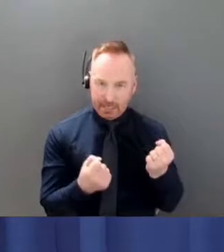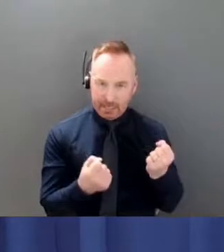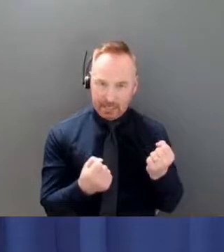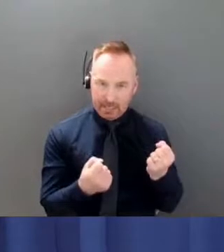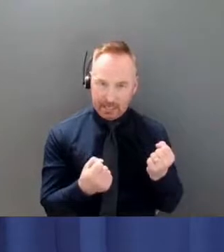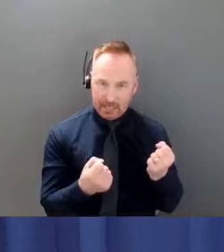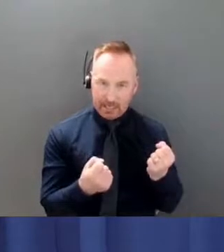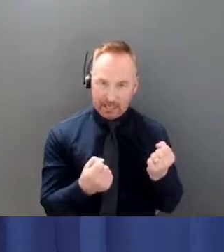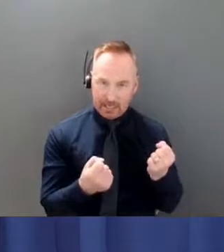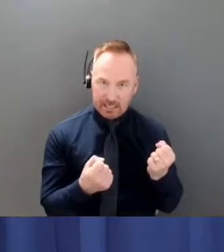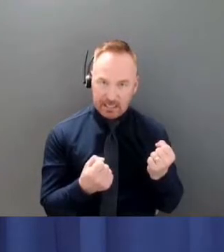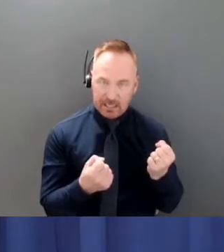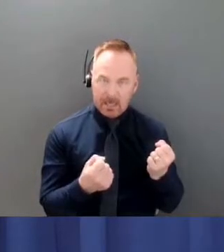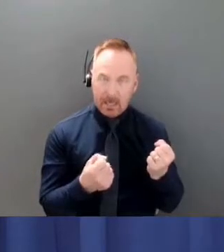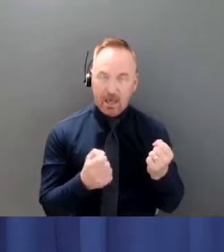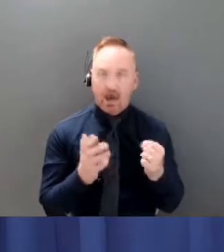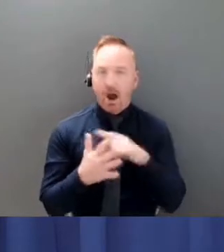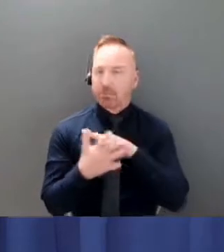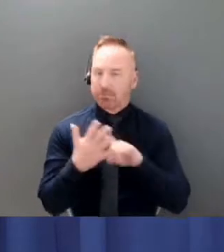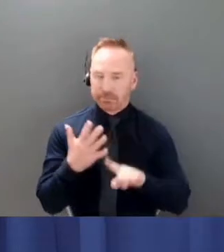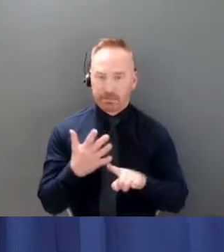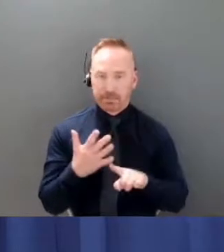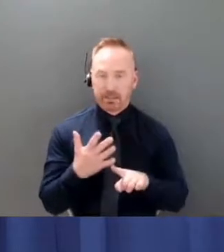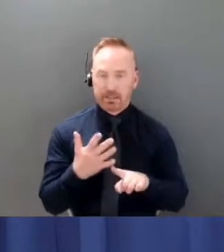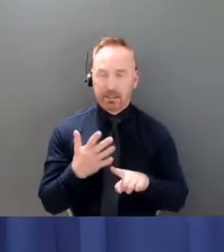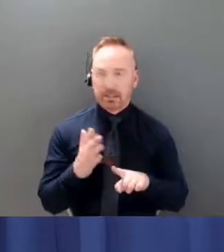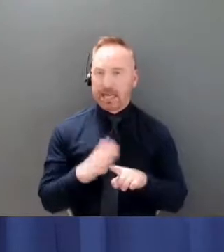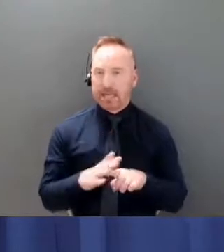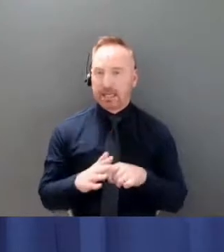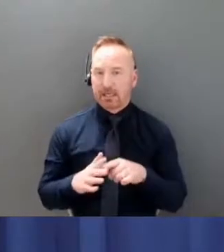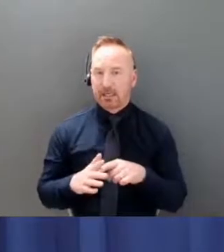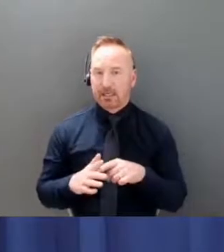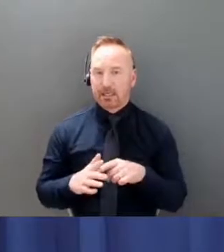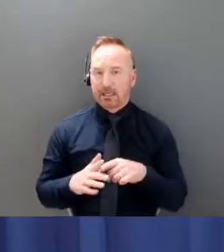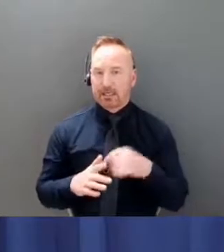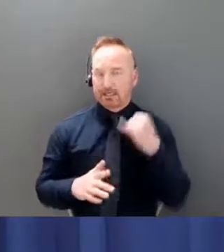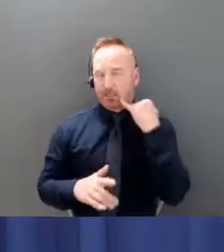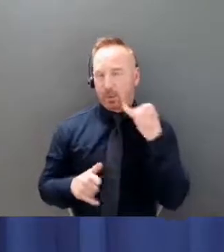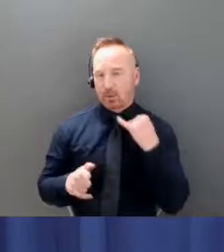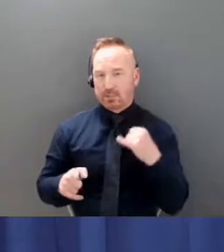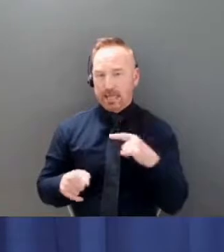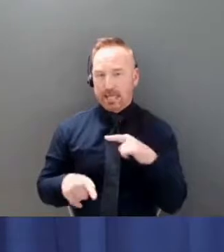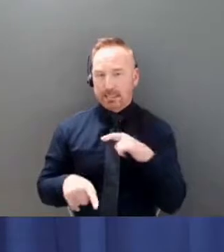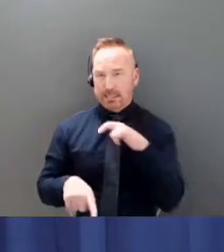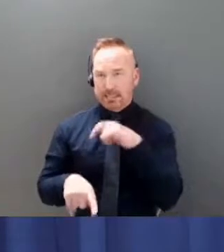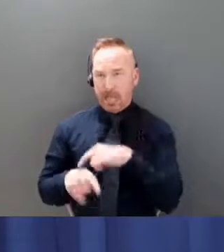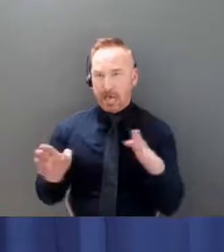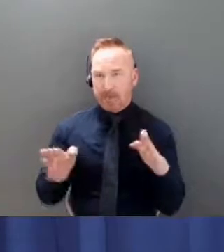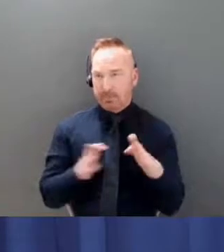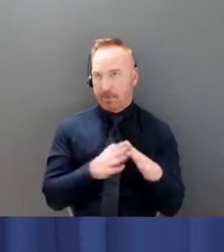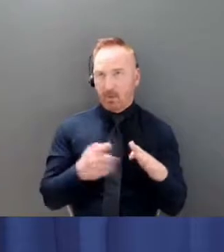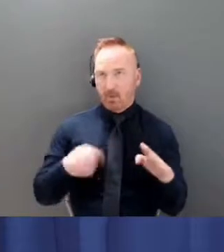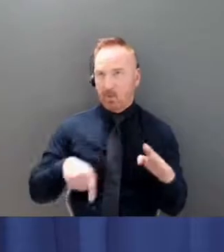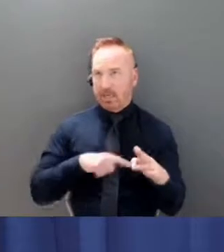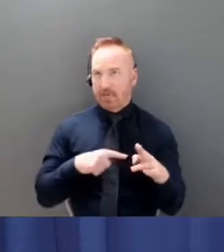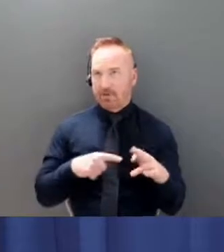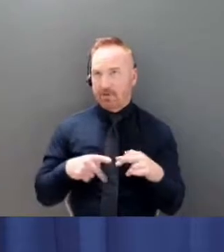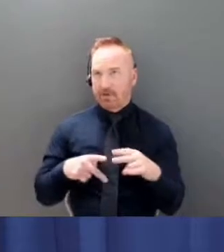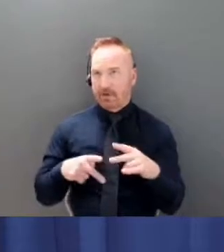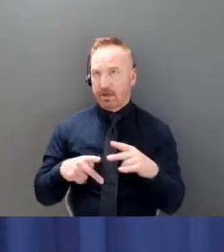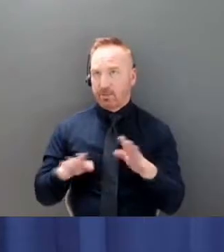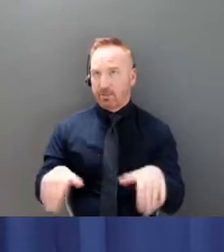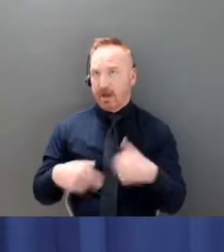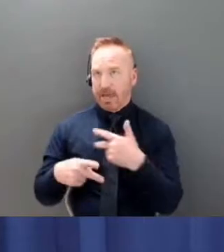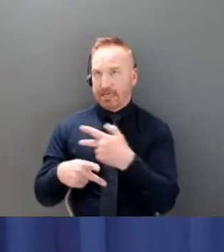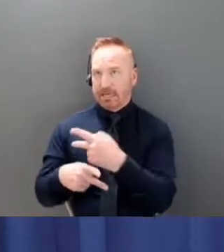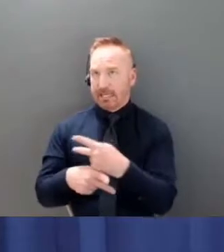So one of them is, who haven't we taken care of in that time? Or who hasn't come to the hospital? So we know that there are those consequences of